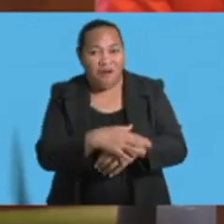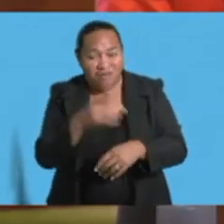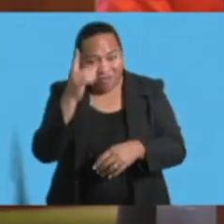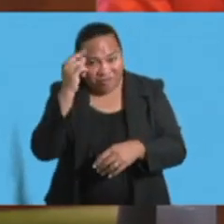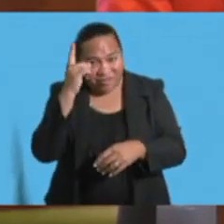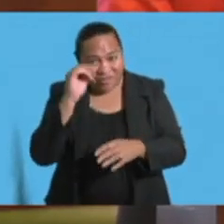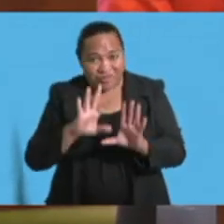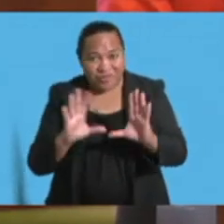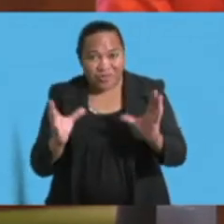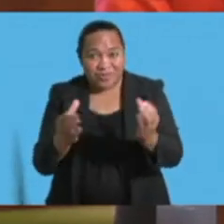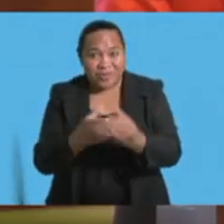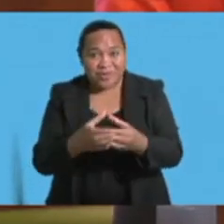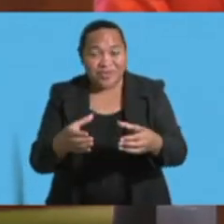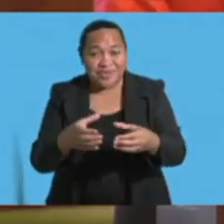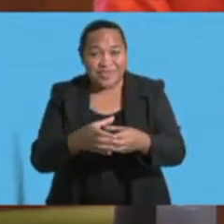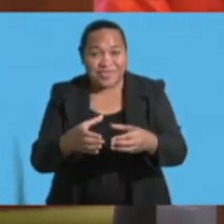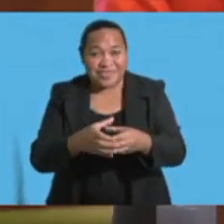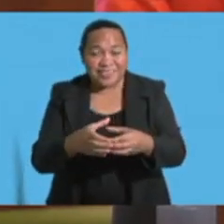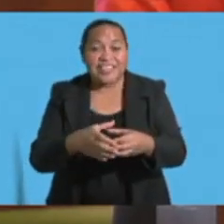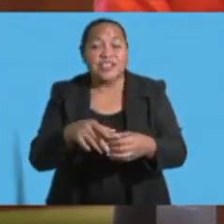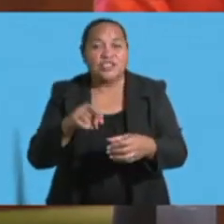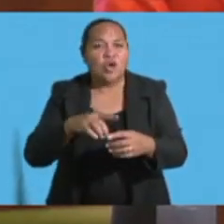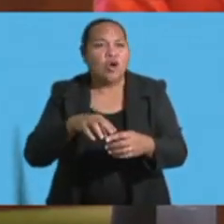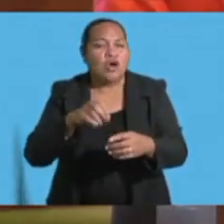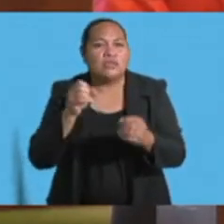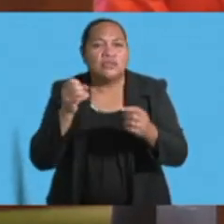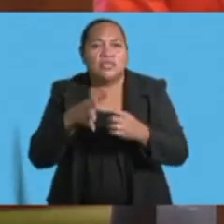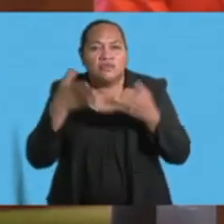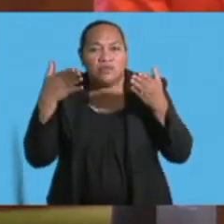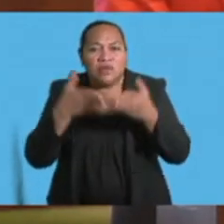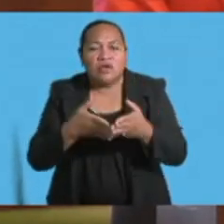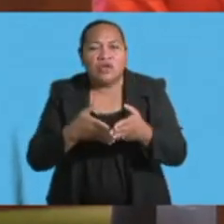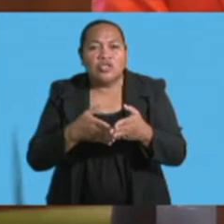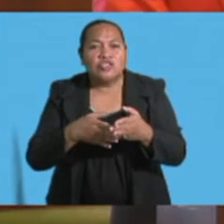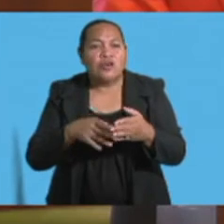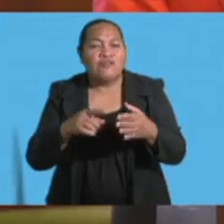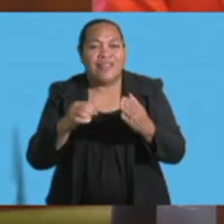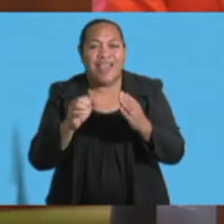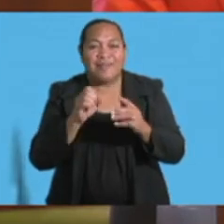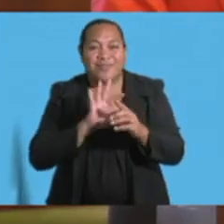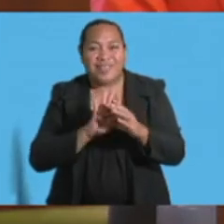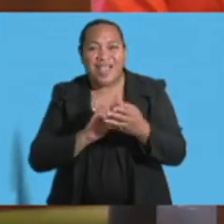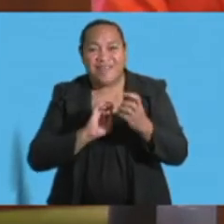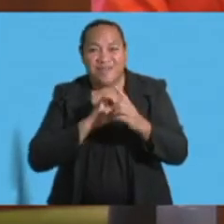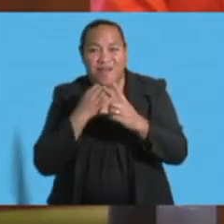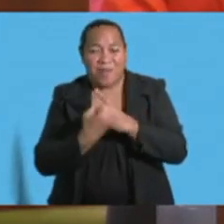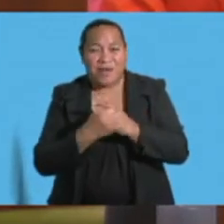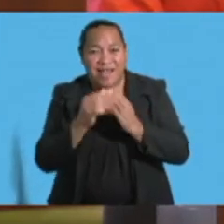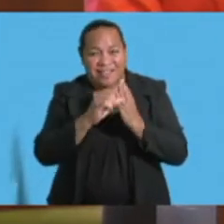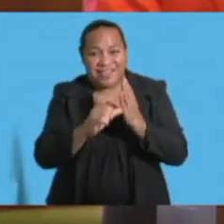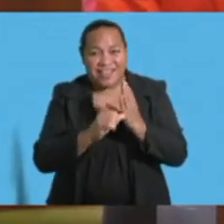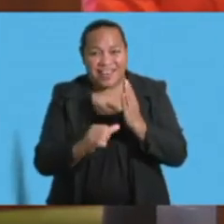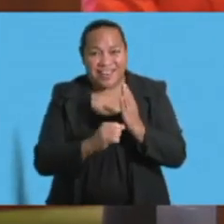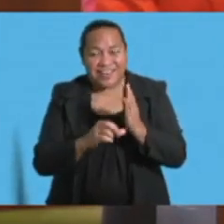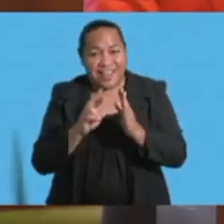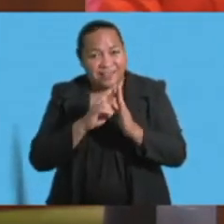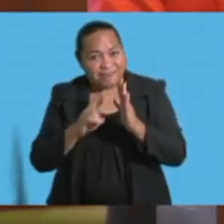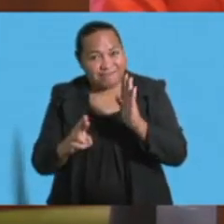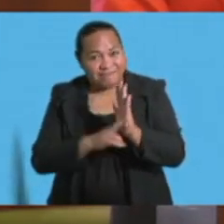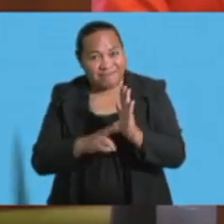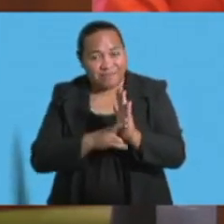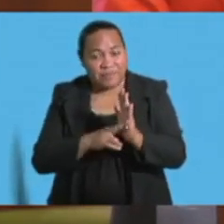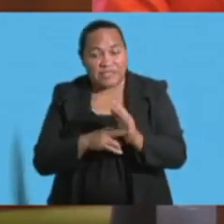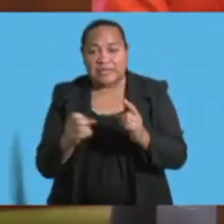including businesses, on the Environment Protection Agenda and regulatory obligations. This is important in every sphere